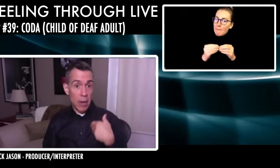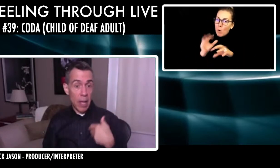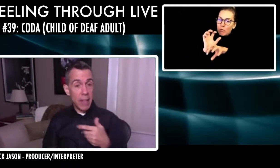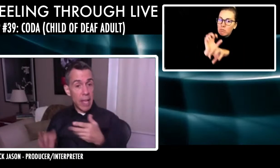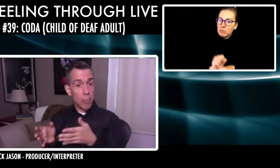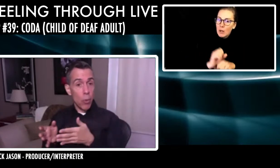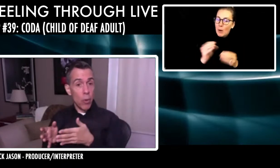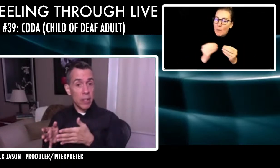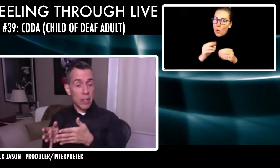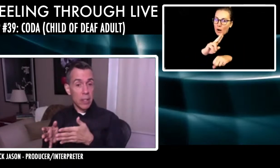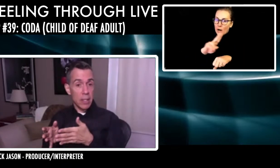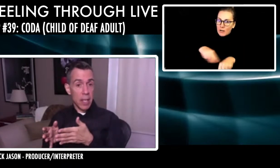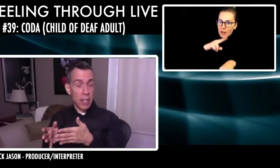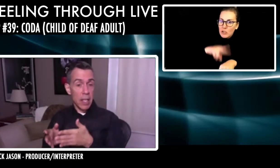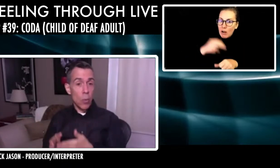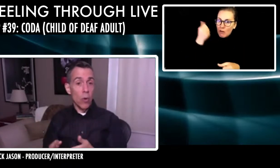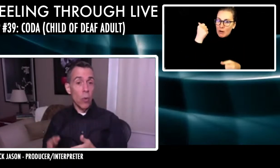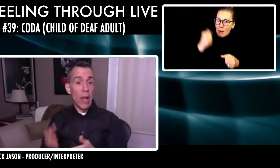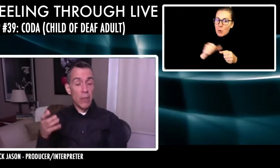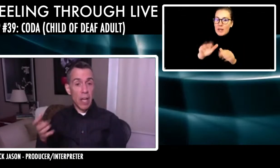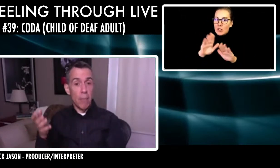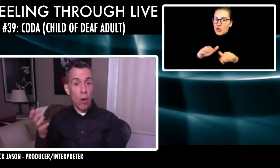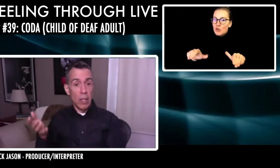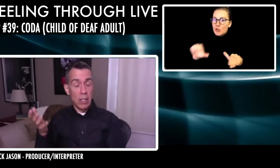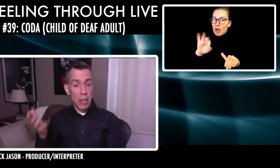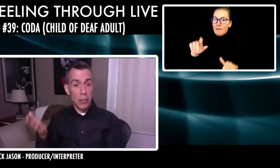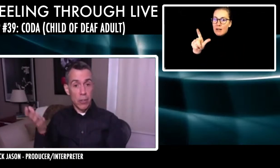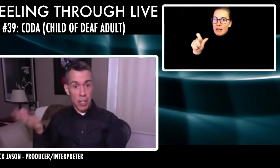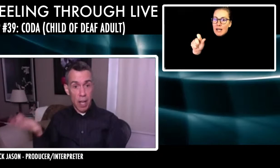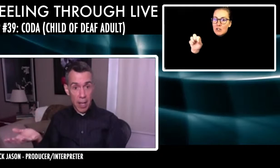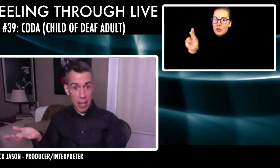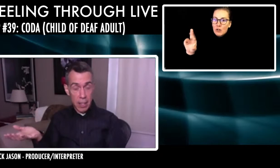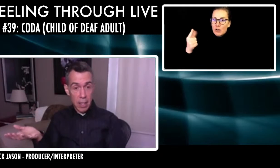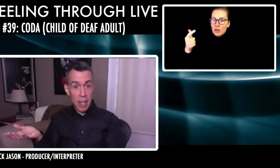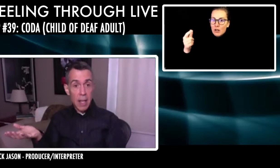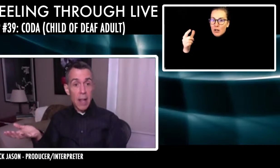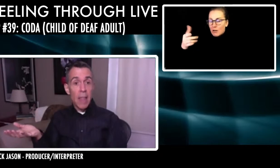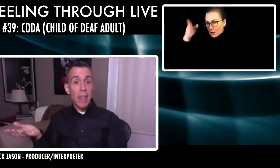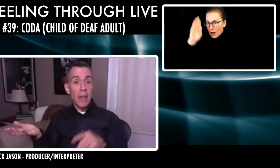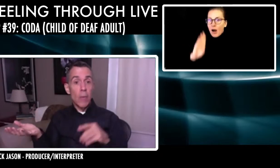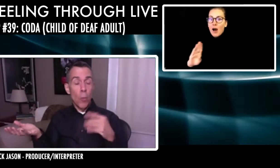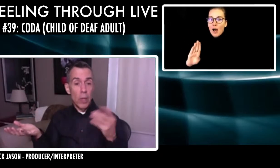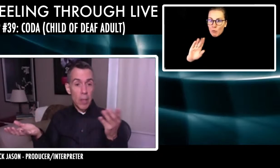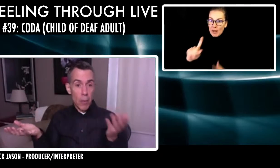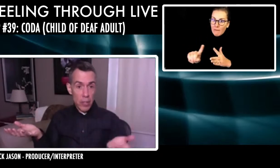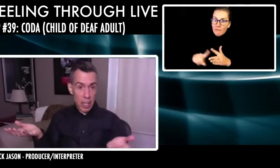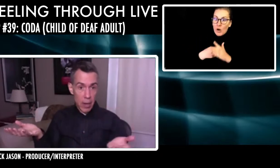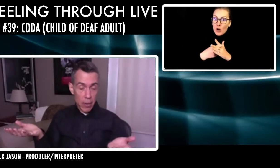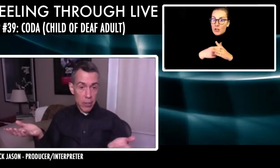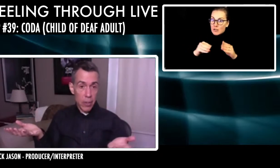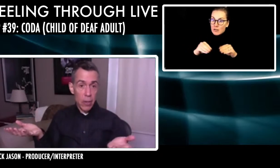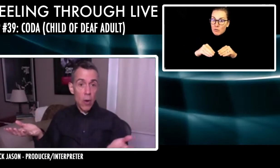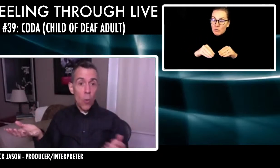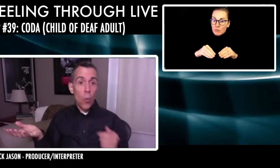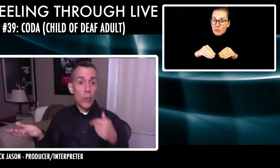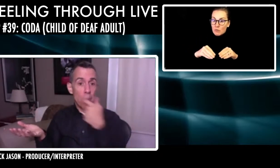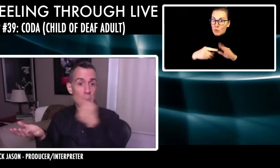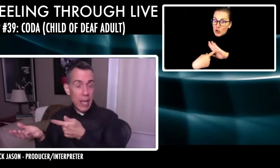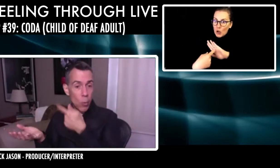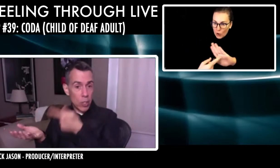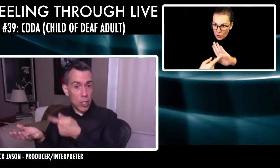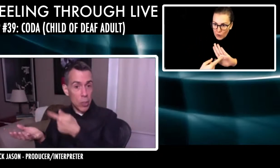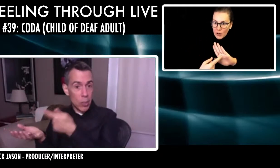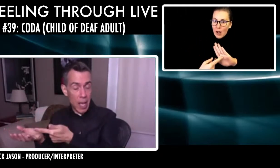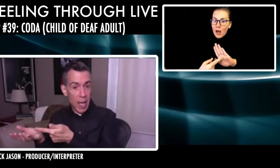first came out and they employed this technique where every time Marley's character signed, then William Hurt's character would